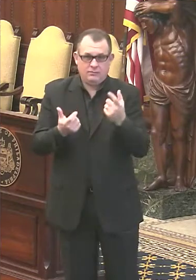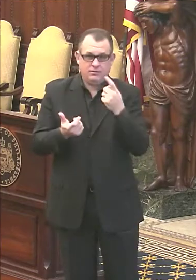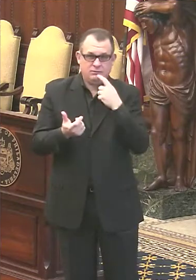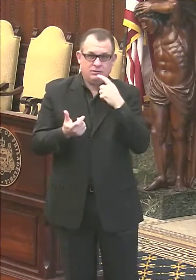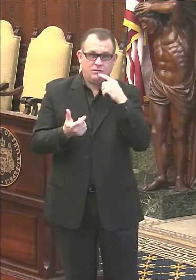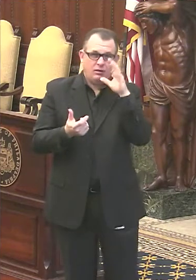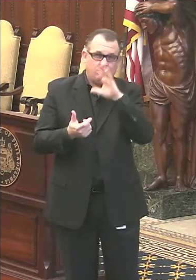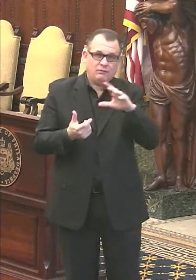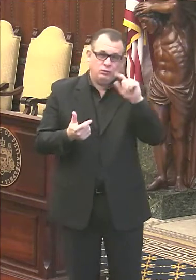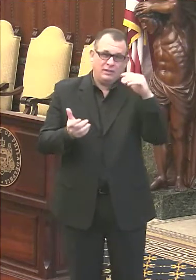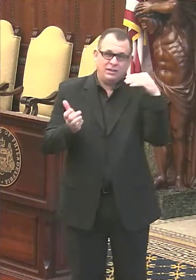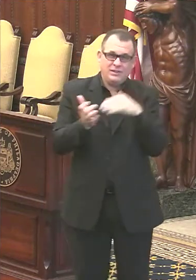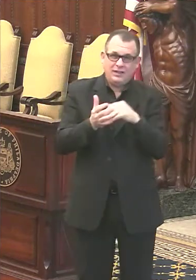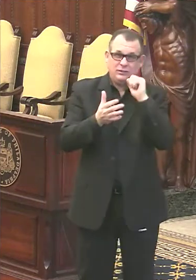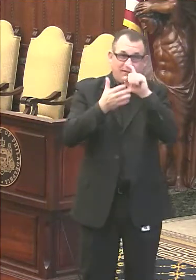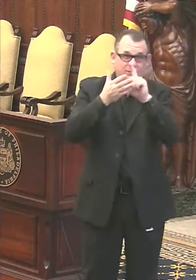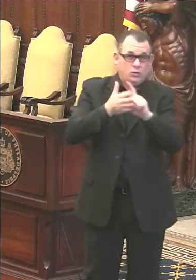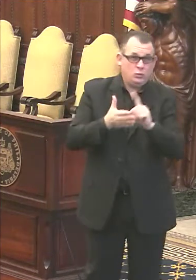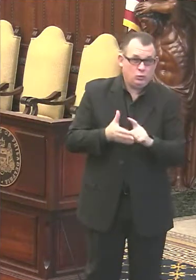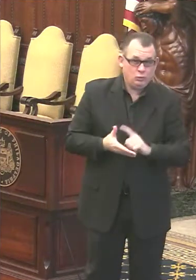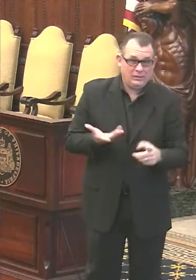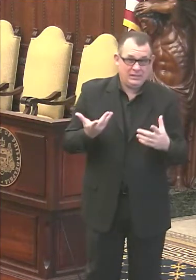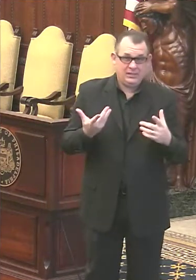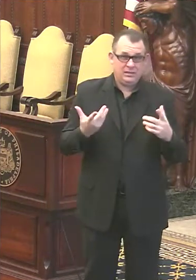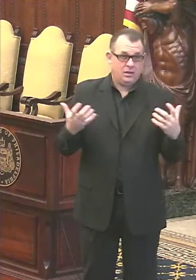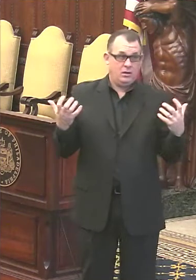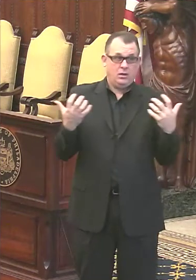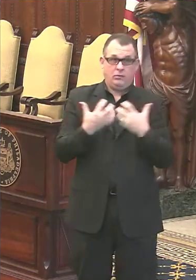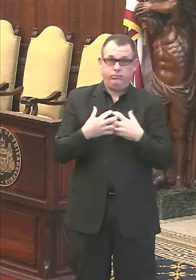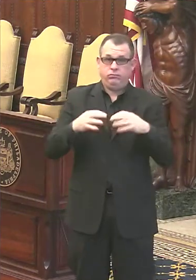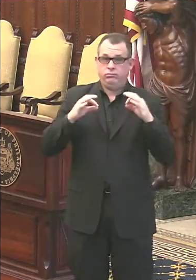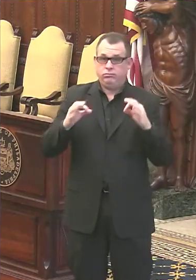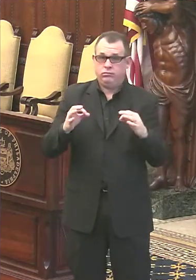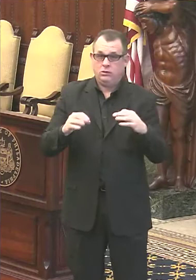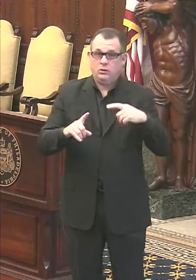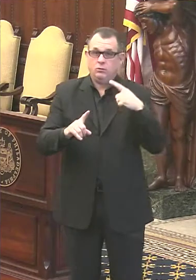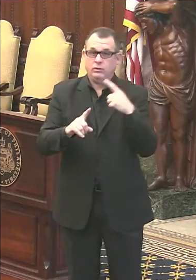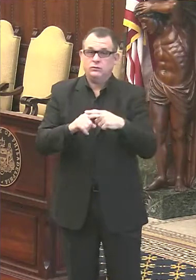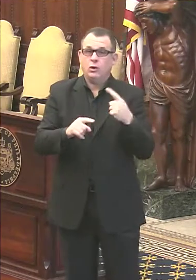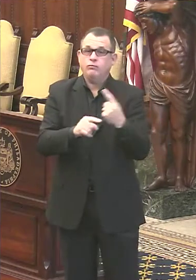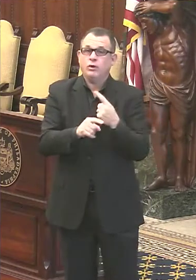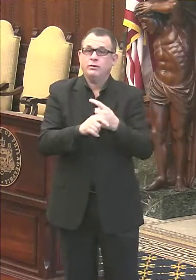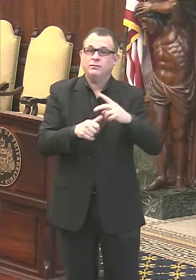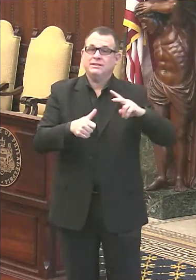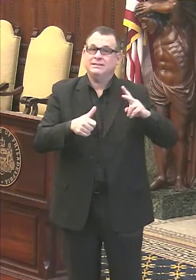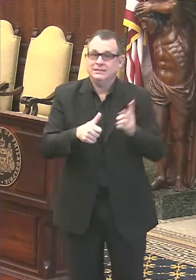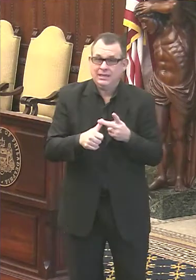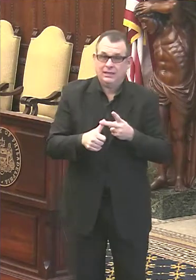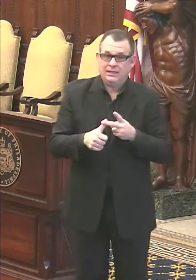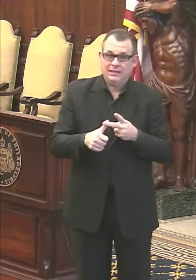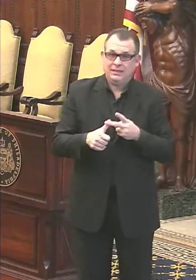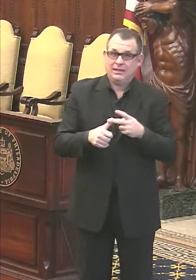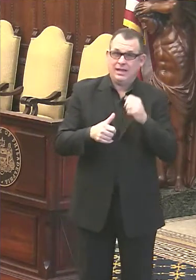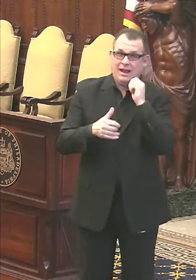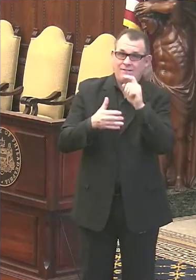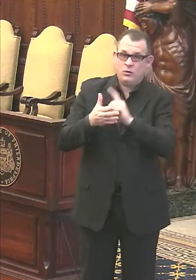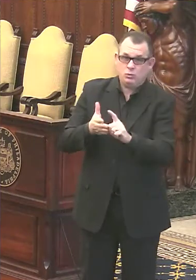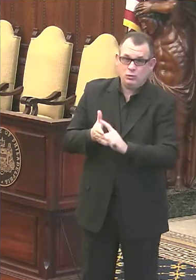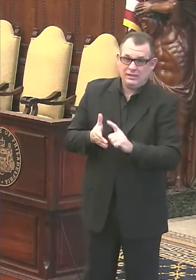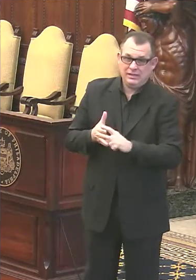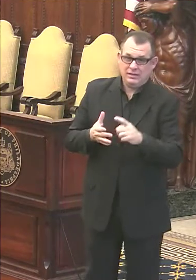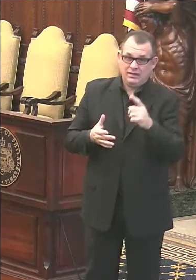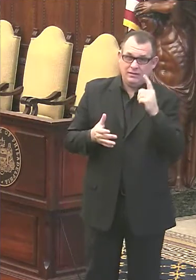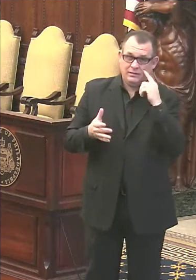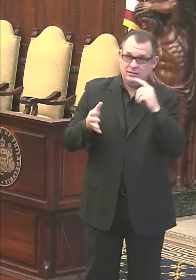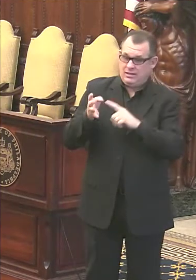of the two vaccines combined, plus the appropriate second doses, on a weekly basis through the end of February. That's true. We will